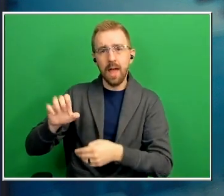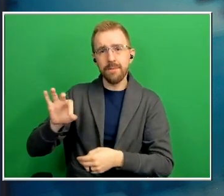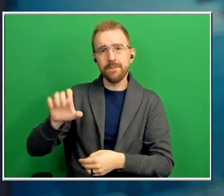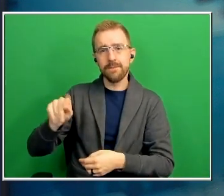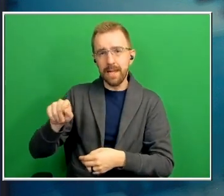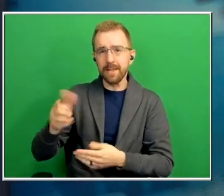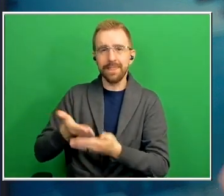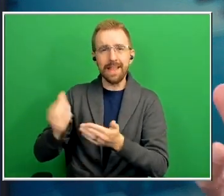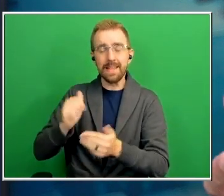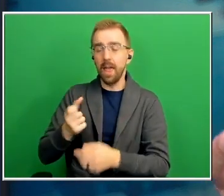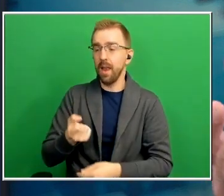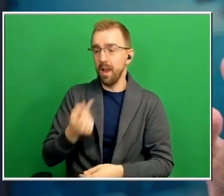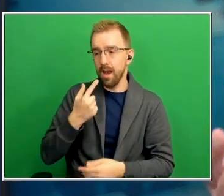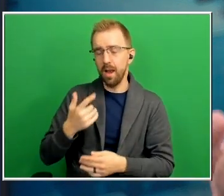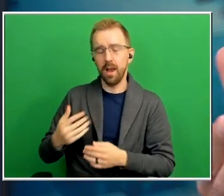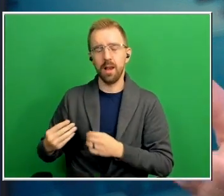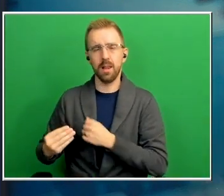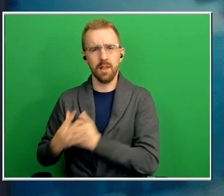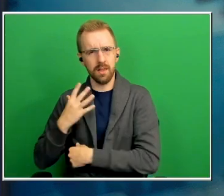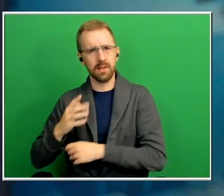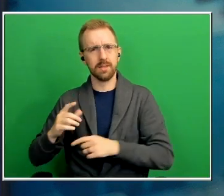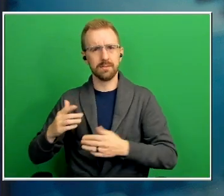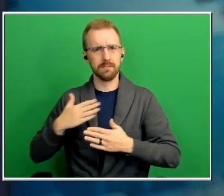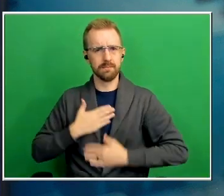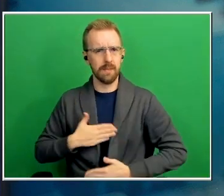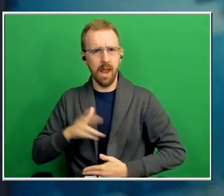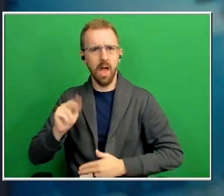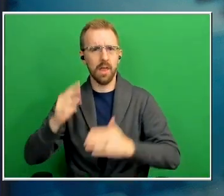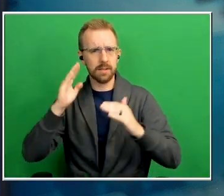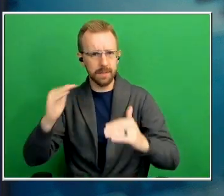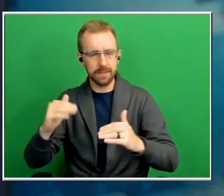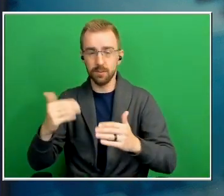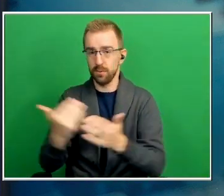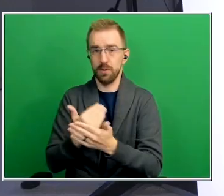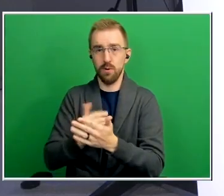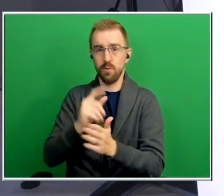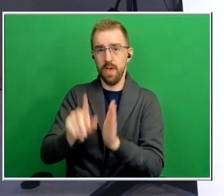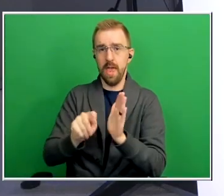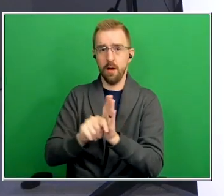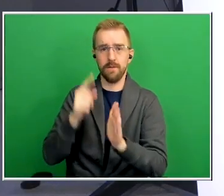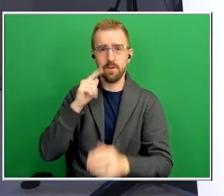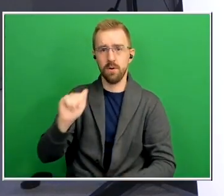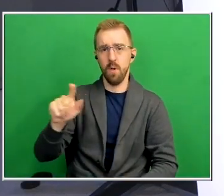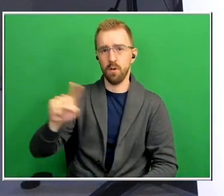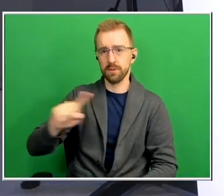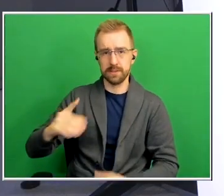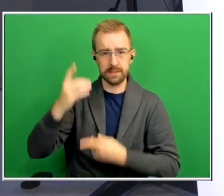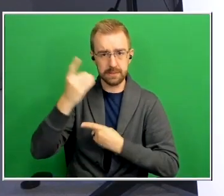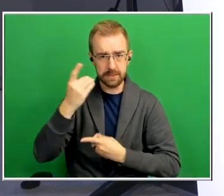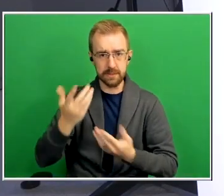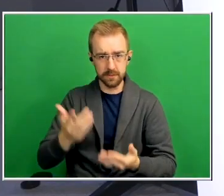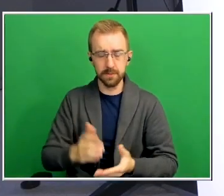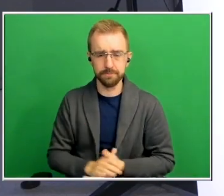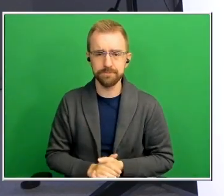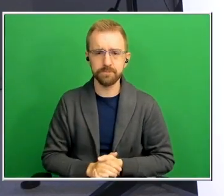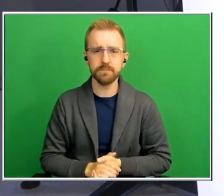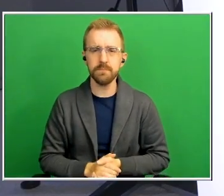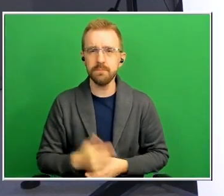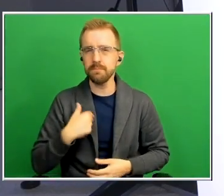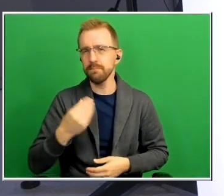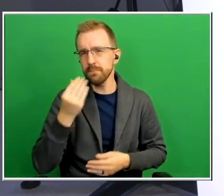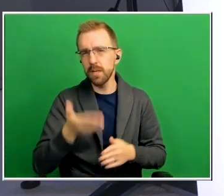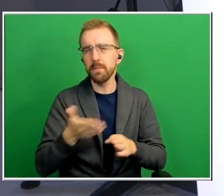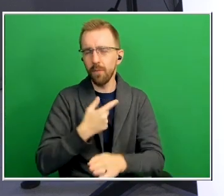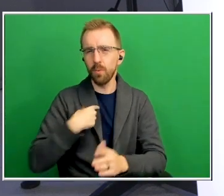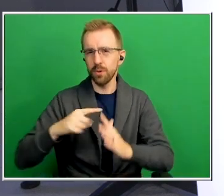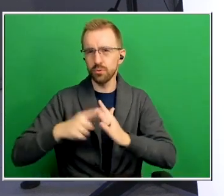drugs so yeah there's it's a new it's a new era for alzheimer's disease i what i was telling you before we started the show it's good to have you here in